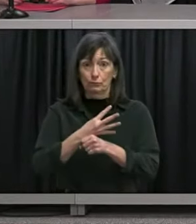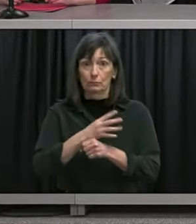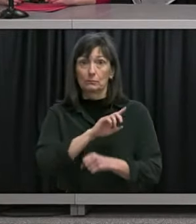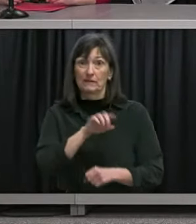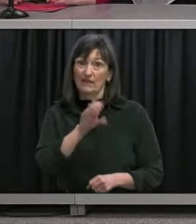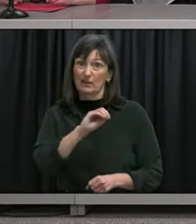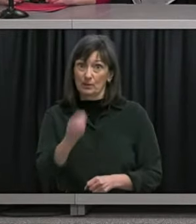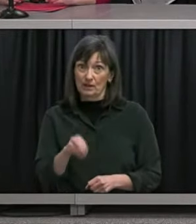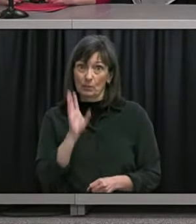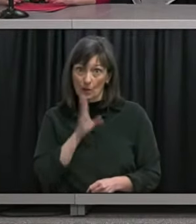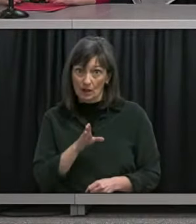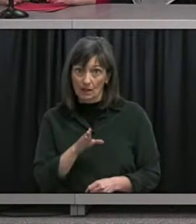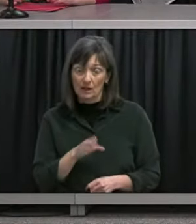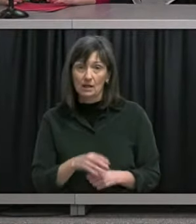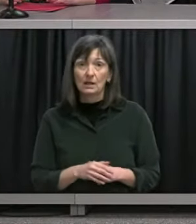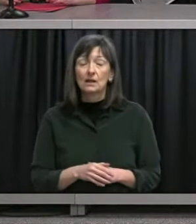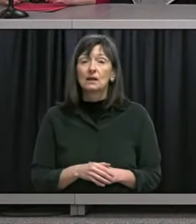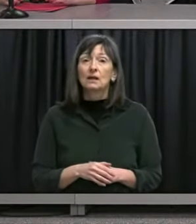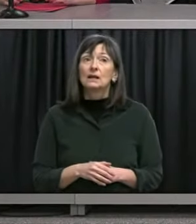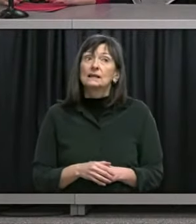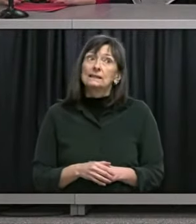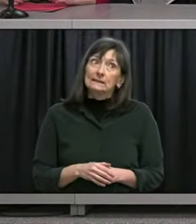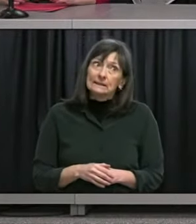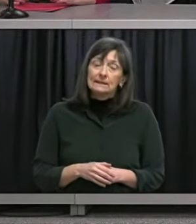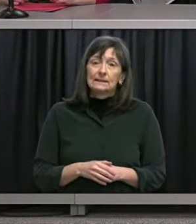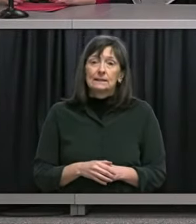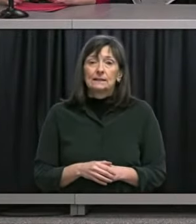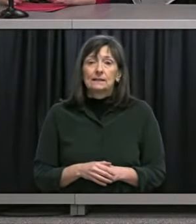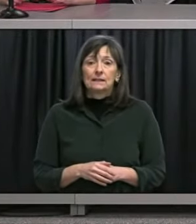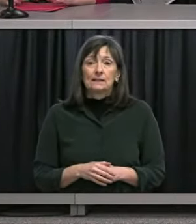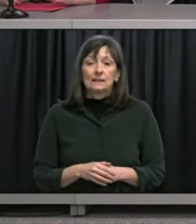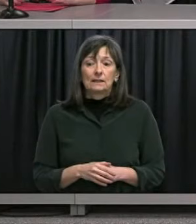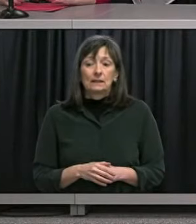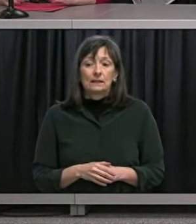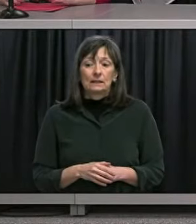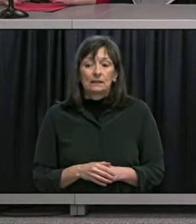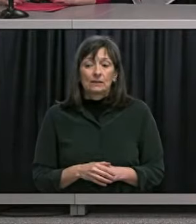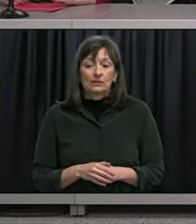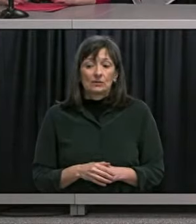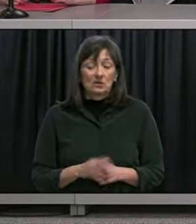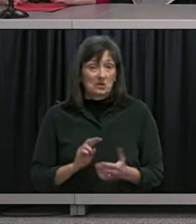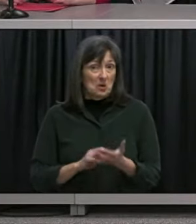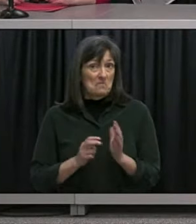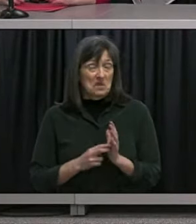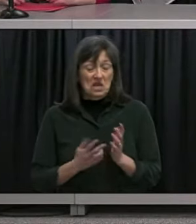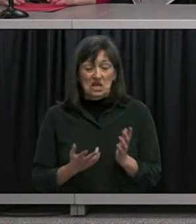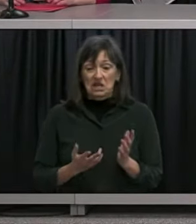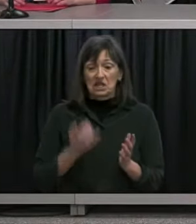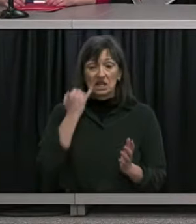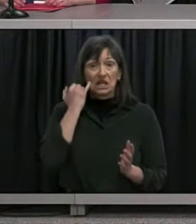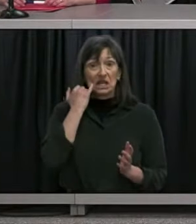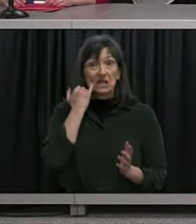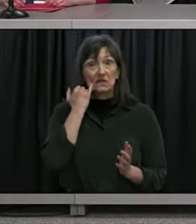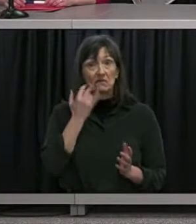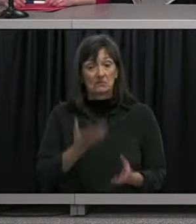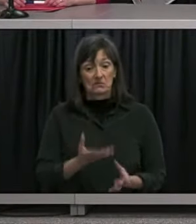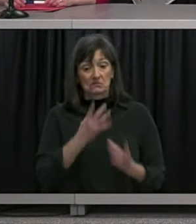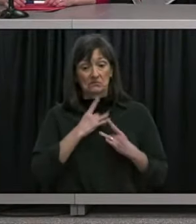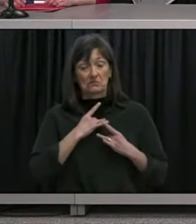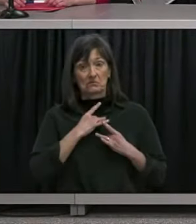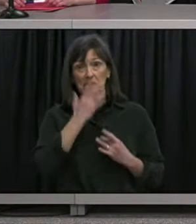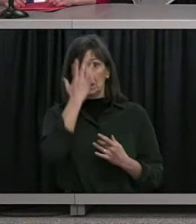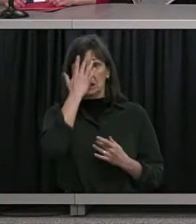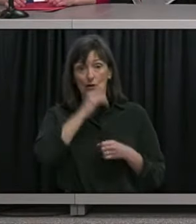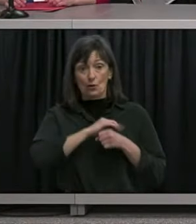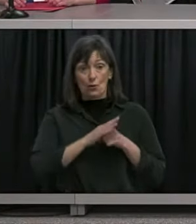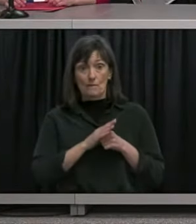impact your decision making with that in mind with there being a 50-50 chance we see these variants come in from other provinces how